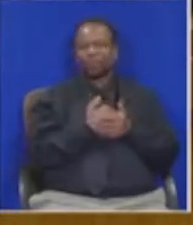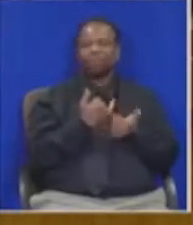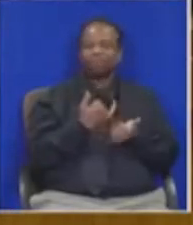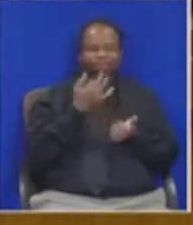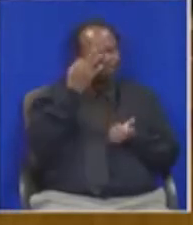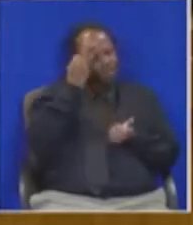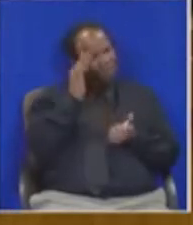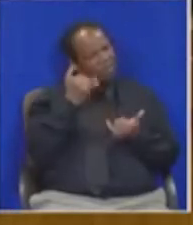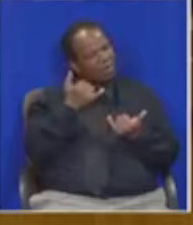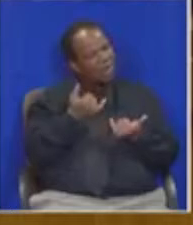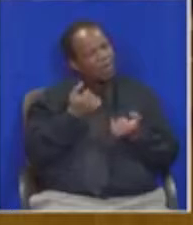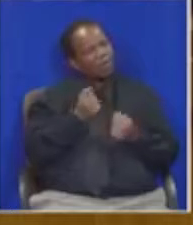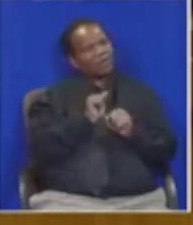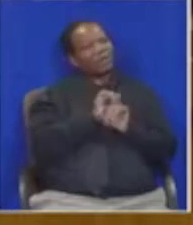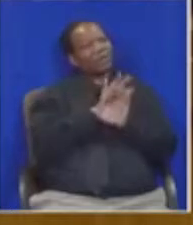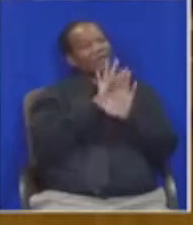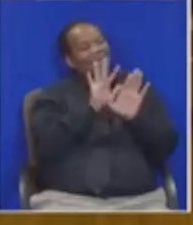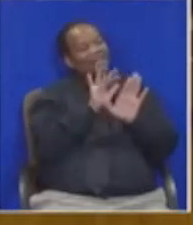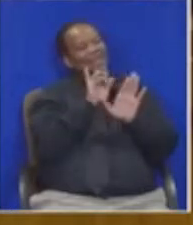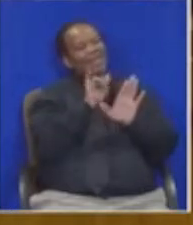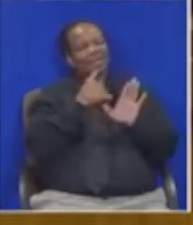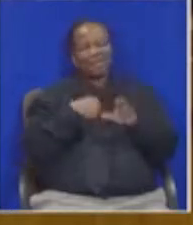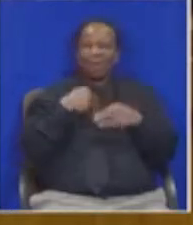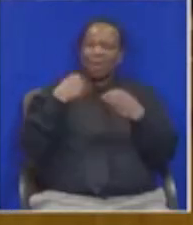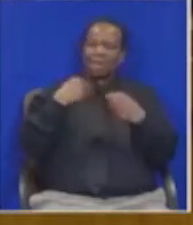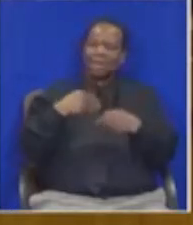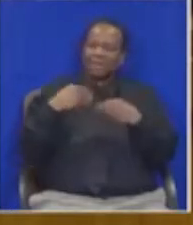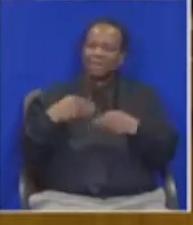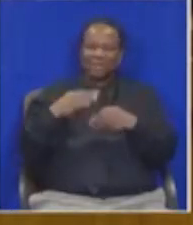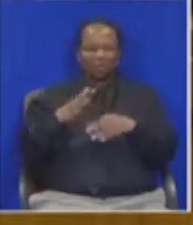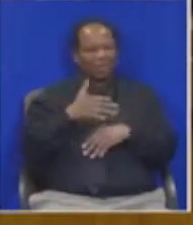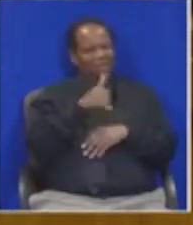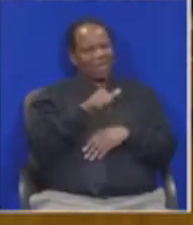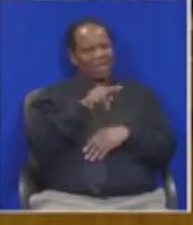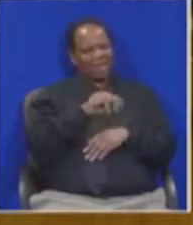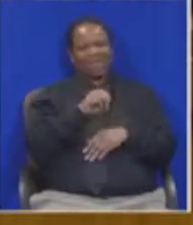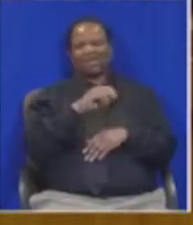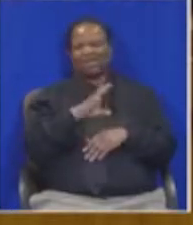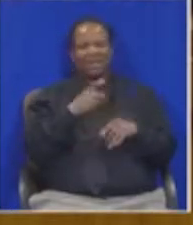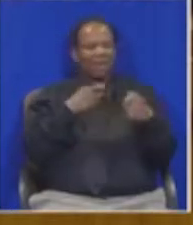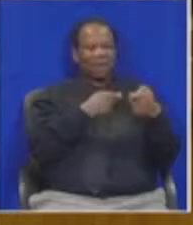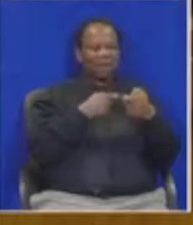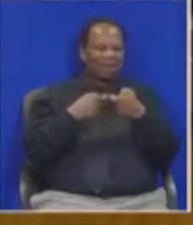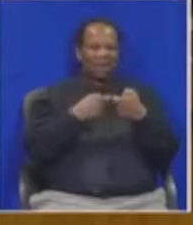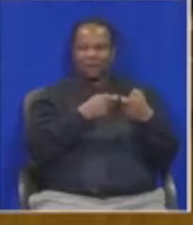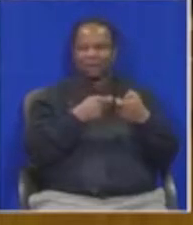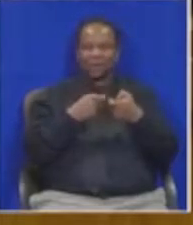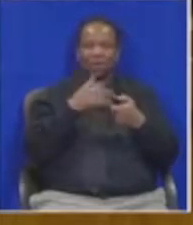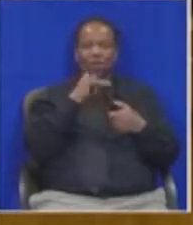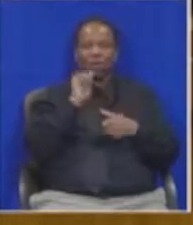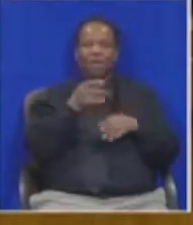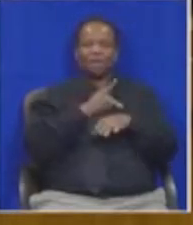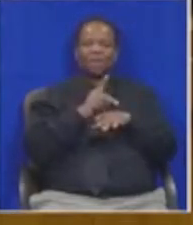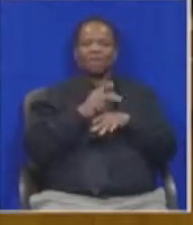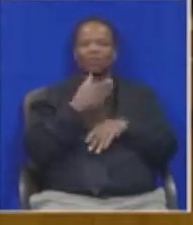-makers seem to be more occupied with domestic party politics in the run-up to the majority party's December conference